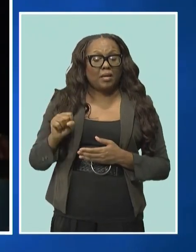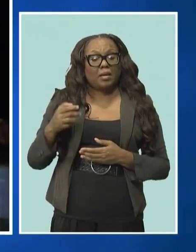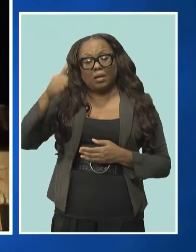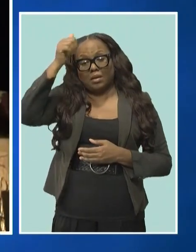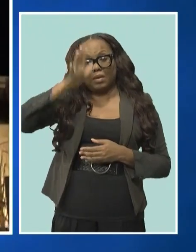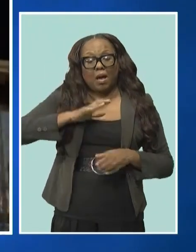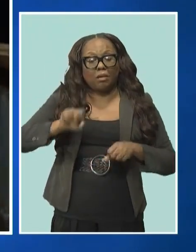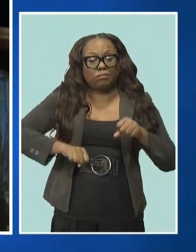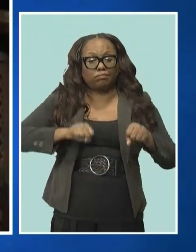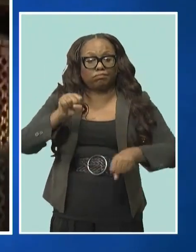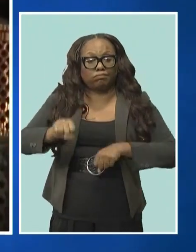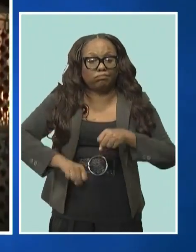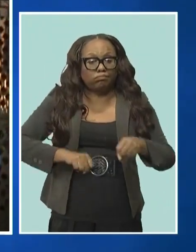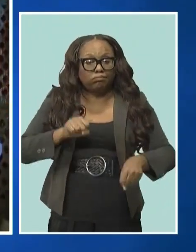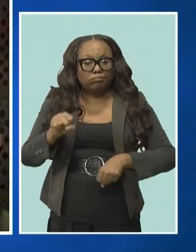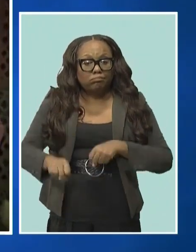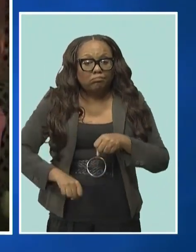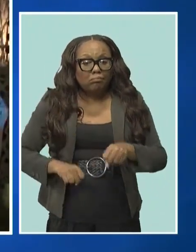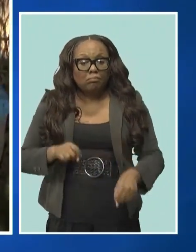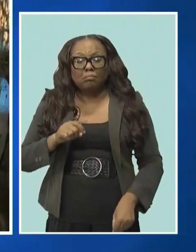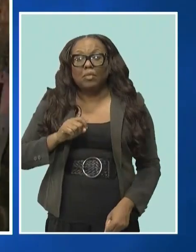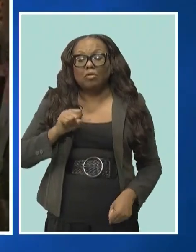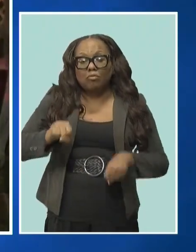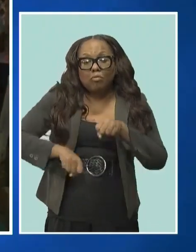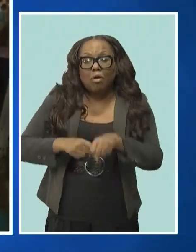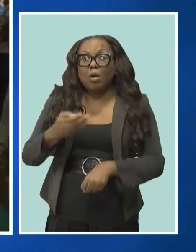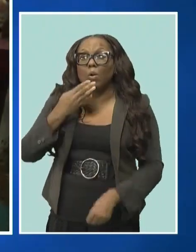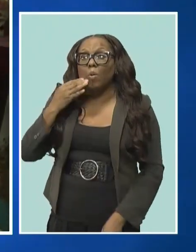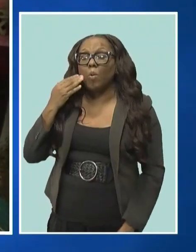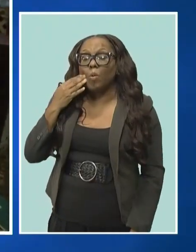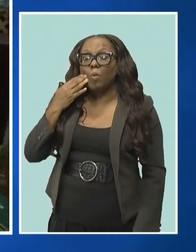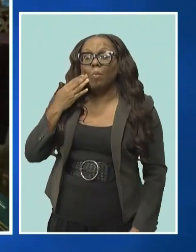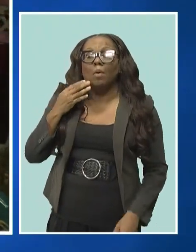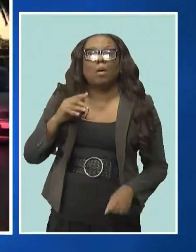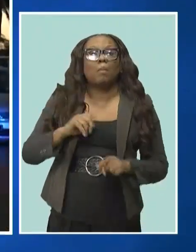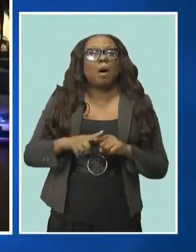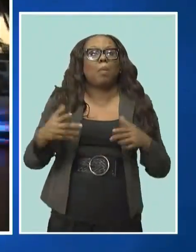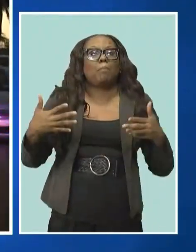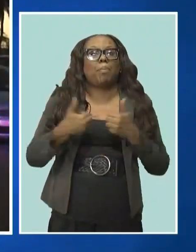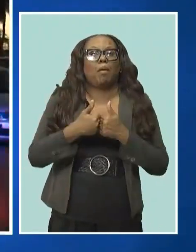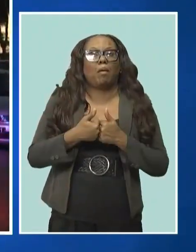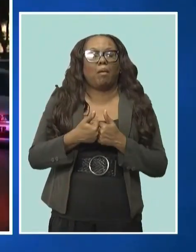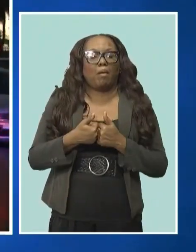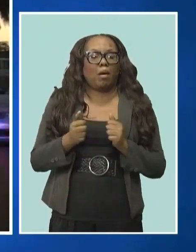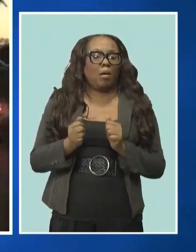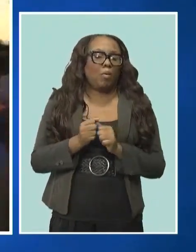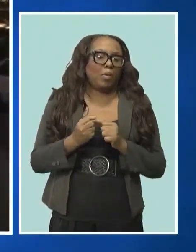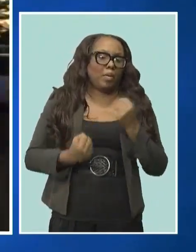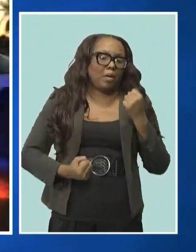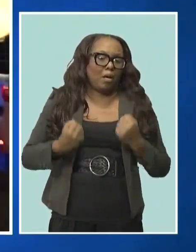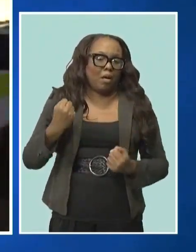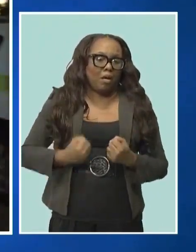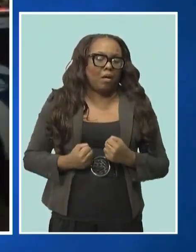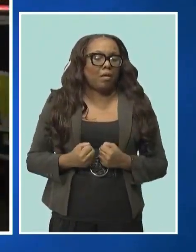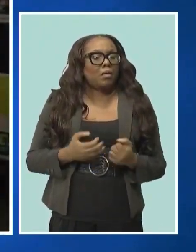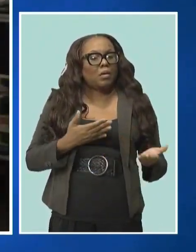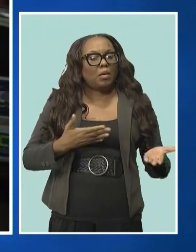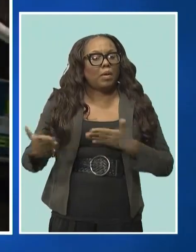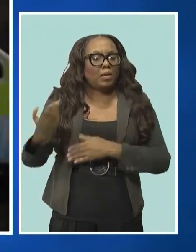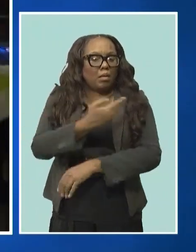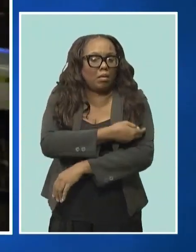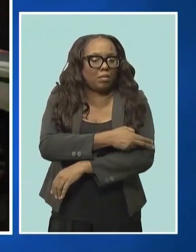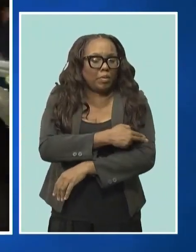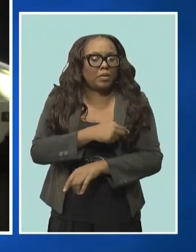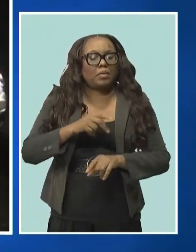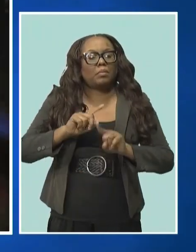as he was heading to his Northumberland home. He was transported from the scene by ambulance but was later pronounced dead on arrival at